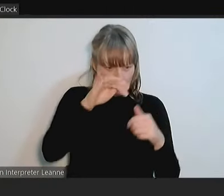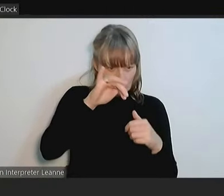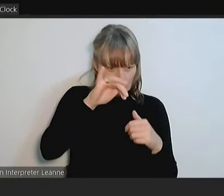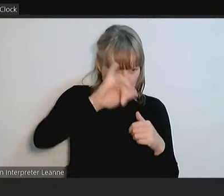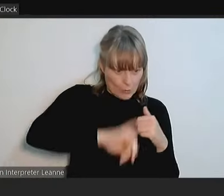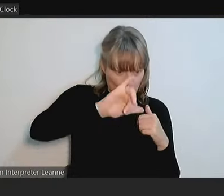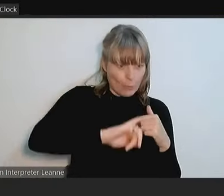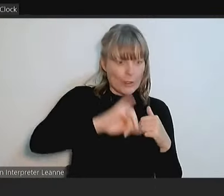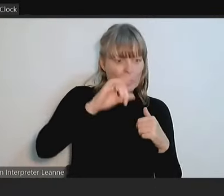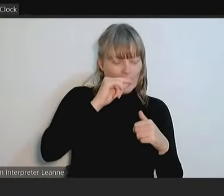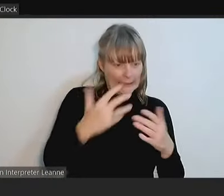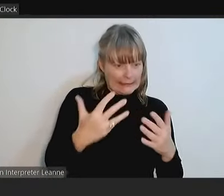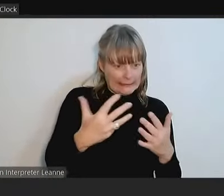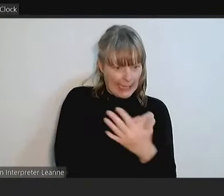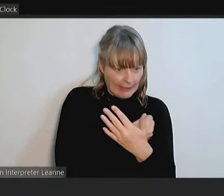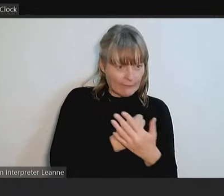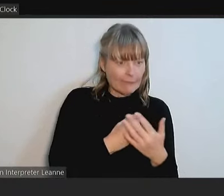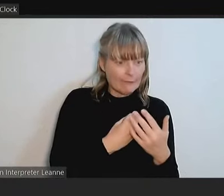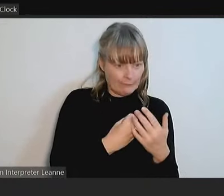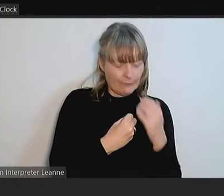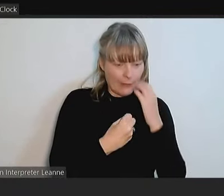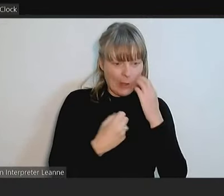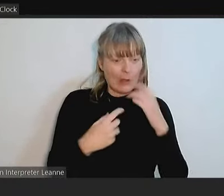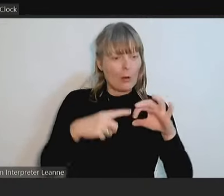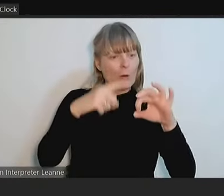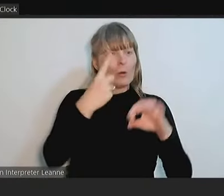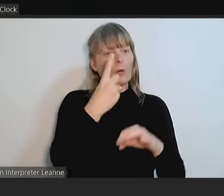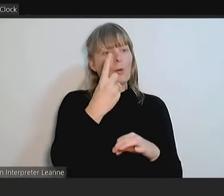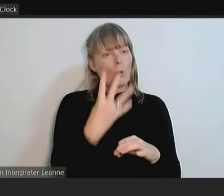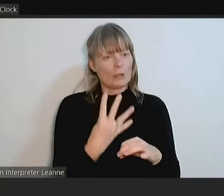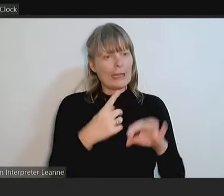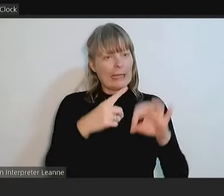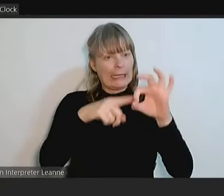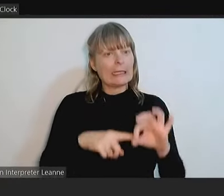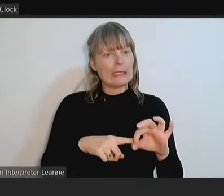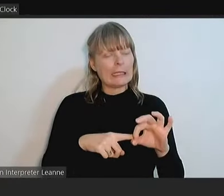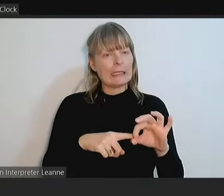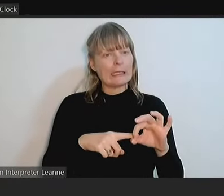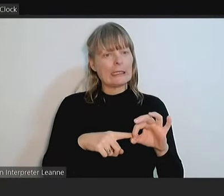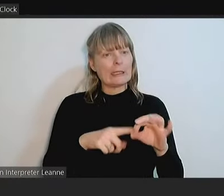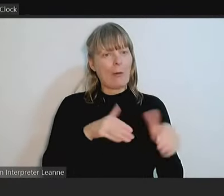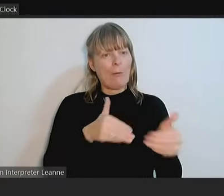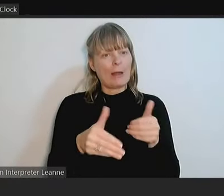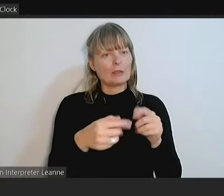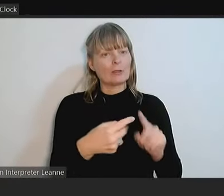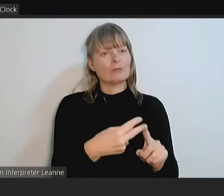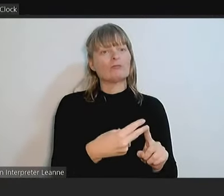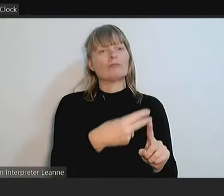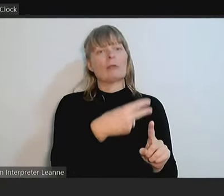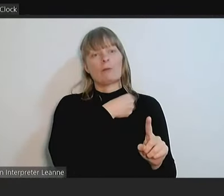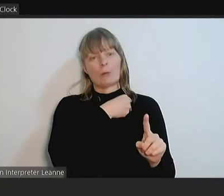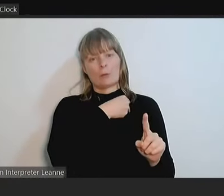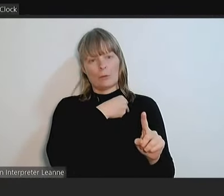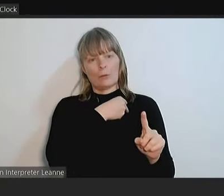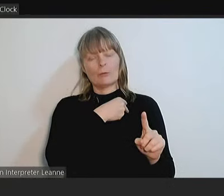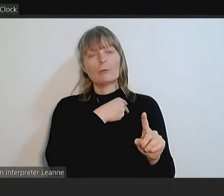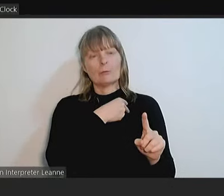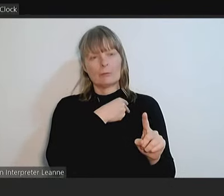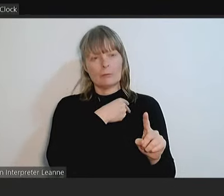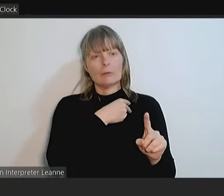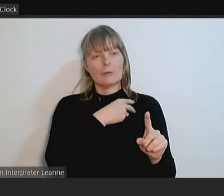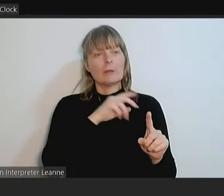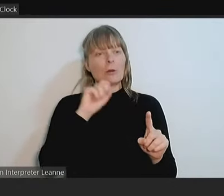this. Your quarterly budget reviews going forward will also check in on our financial